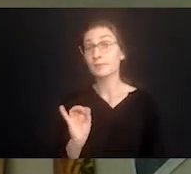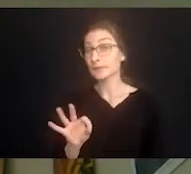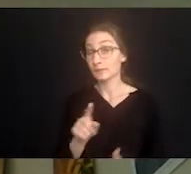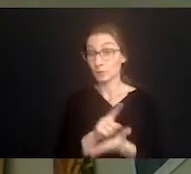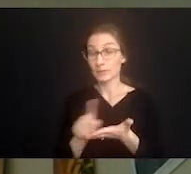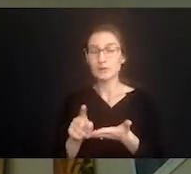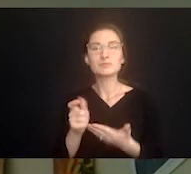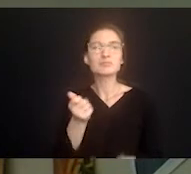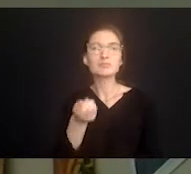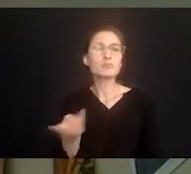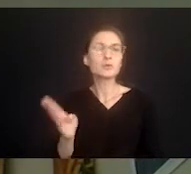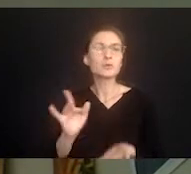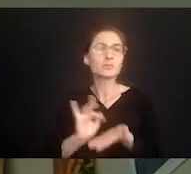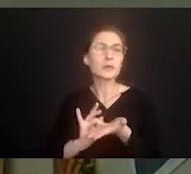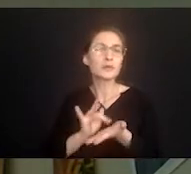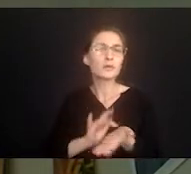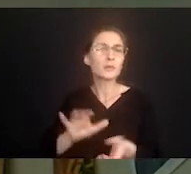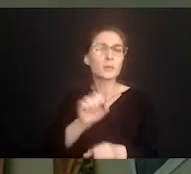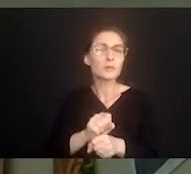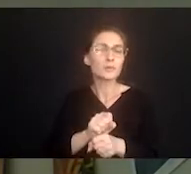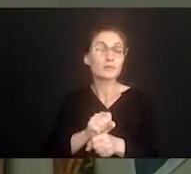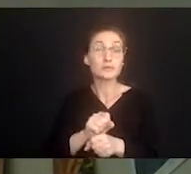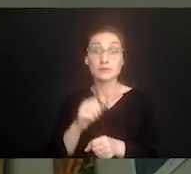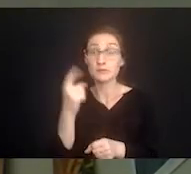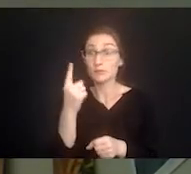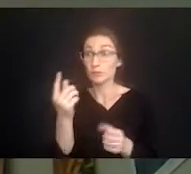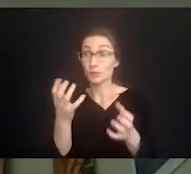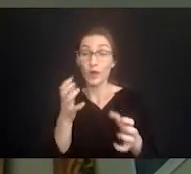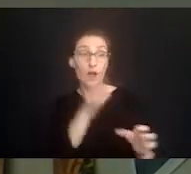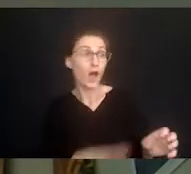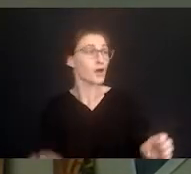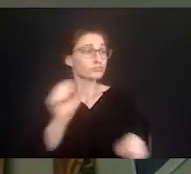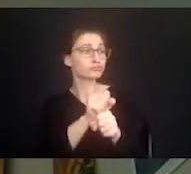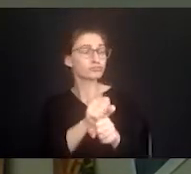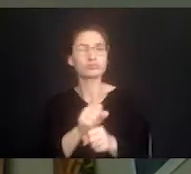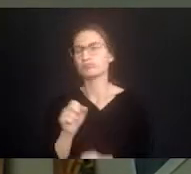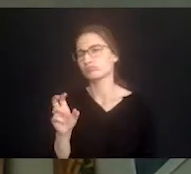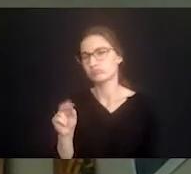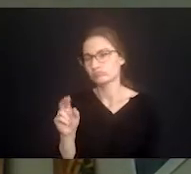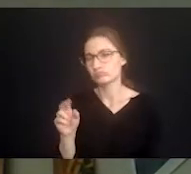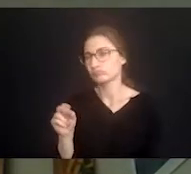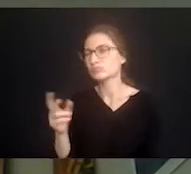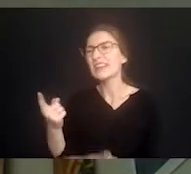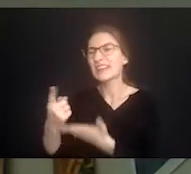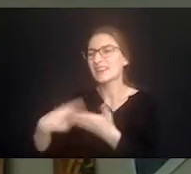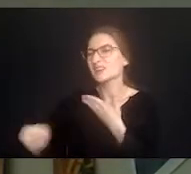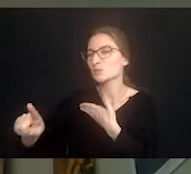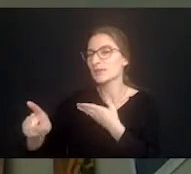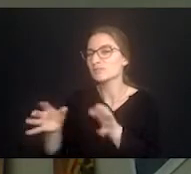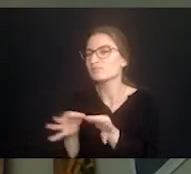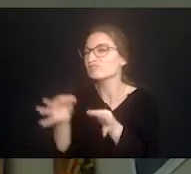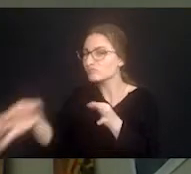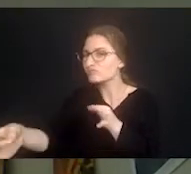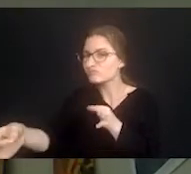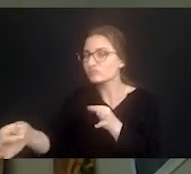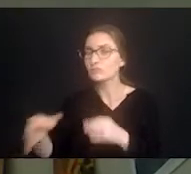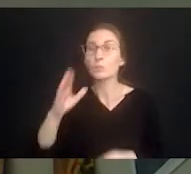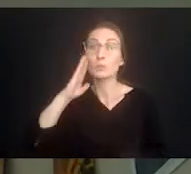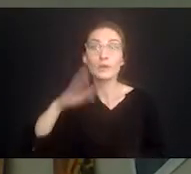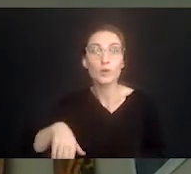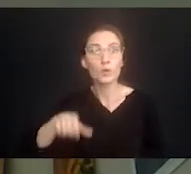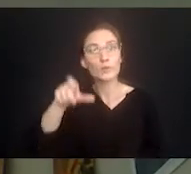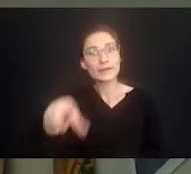with just a couple appointments and somebody else wants to schedule we say no we'll need to go to the next week because we just know